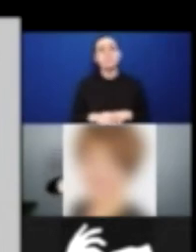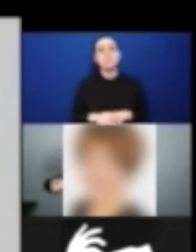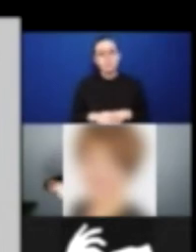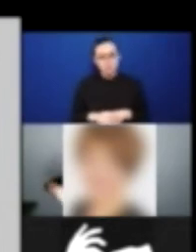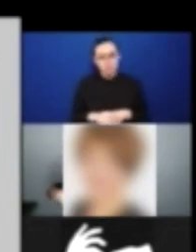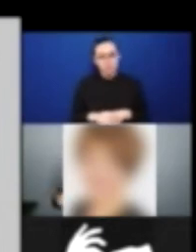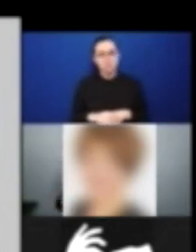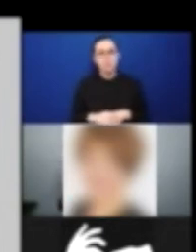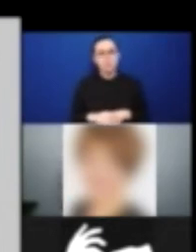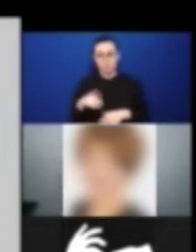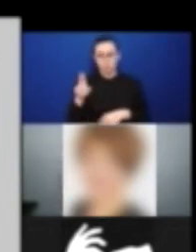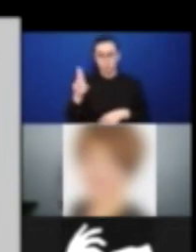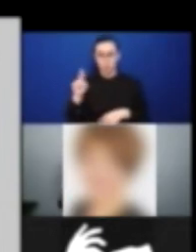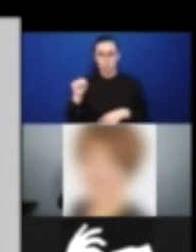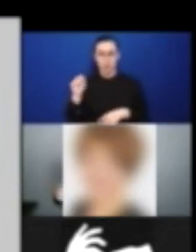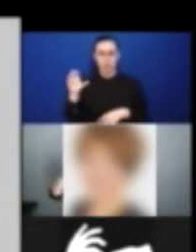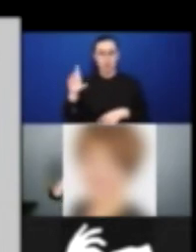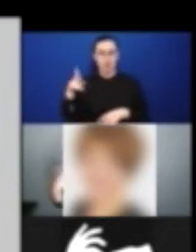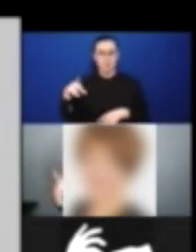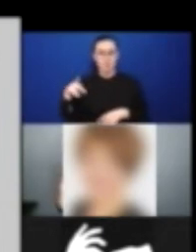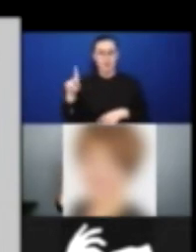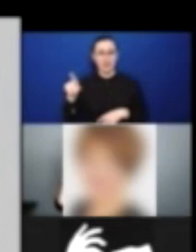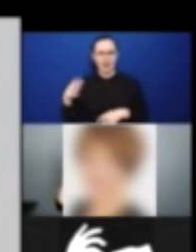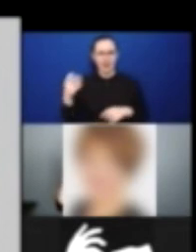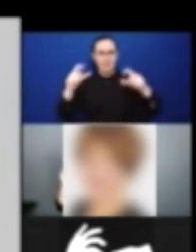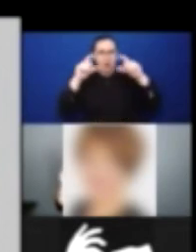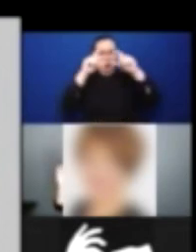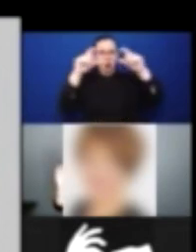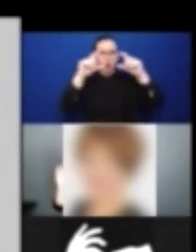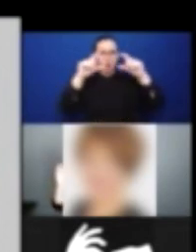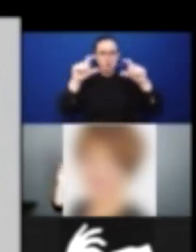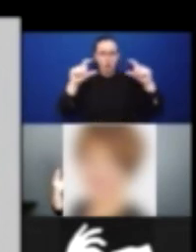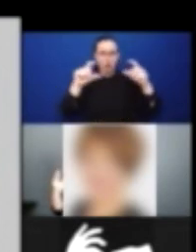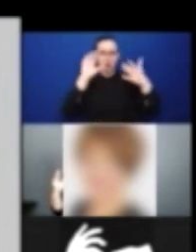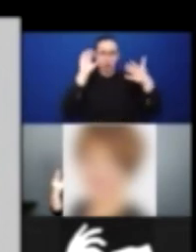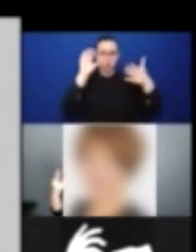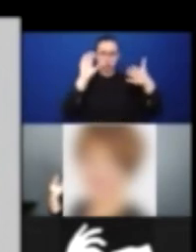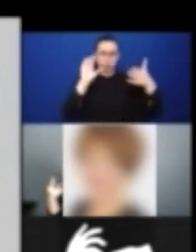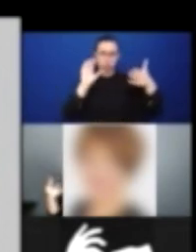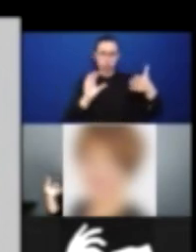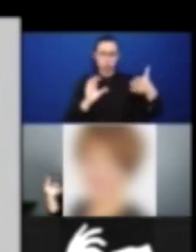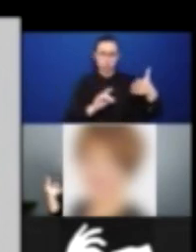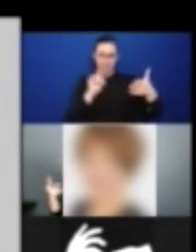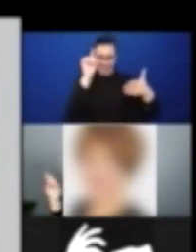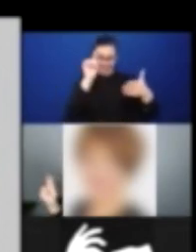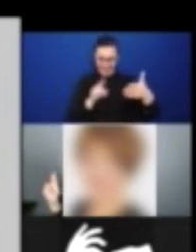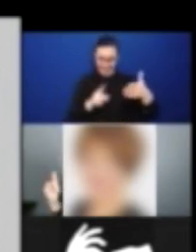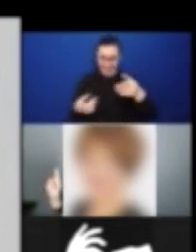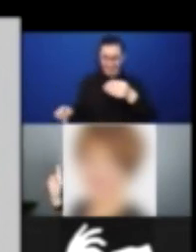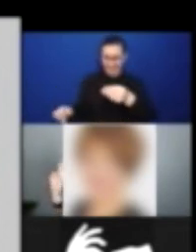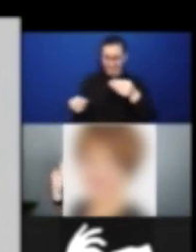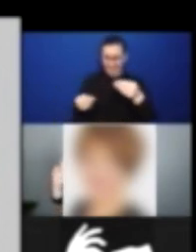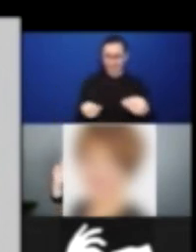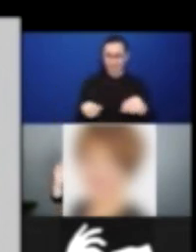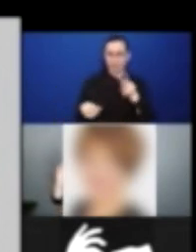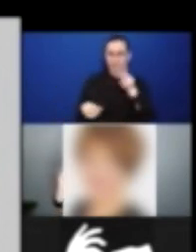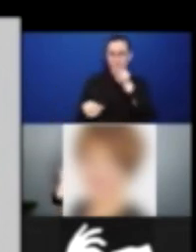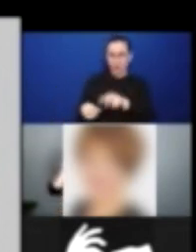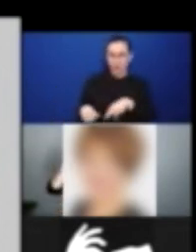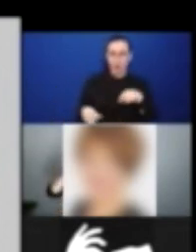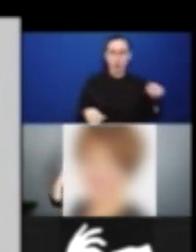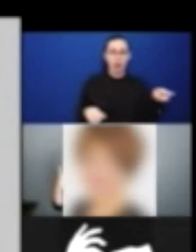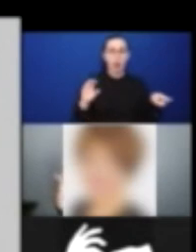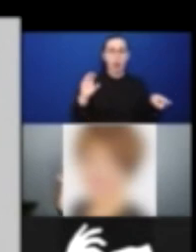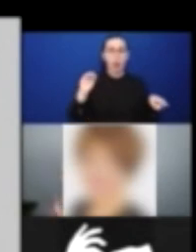as proposed by the OHCHR. And those indicators, we transformed them into